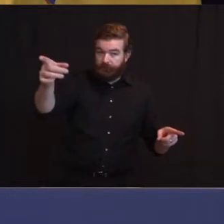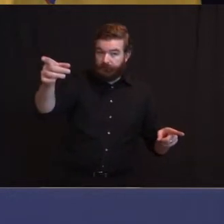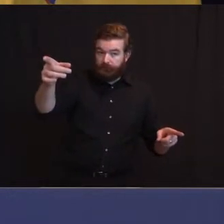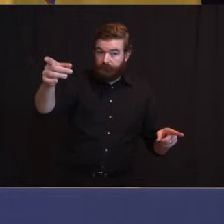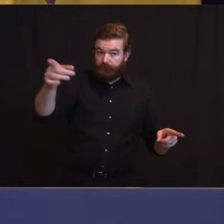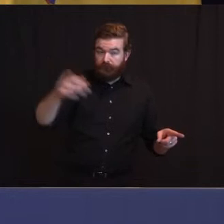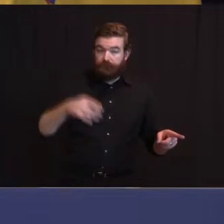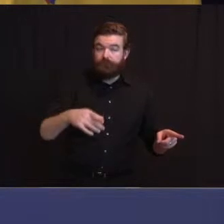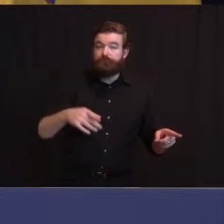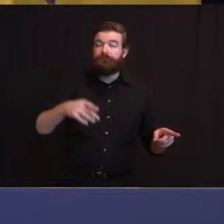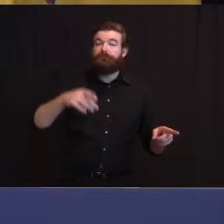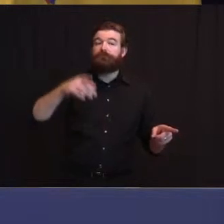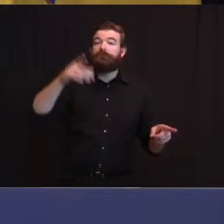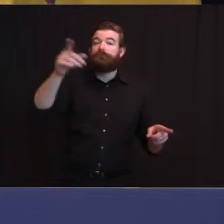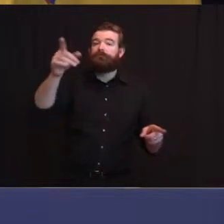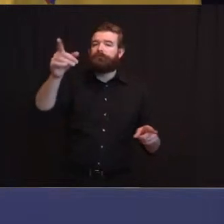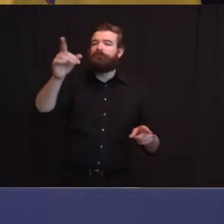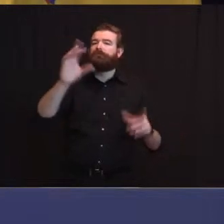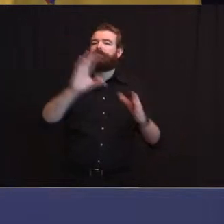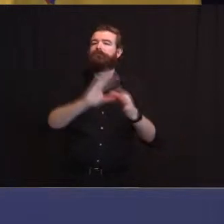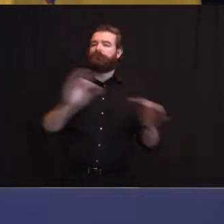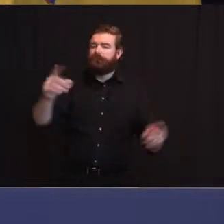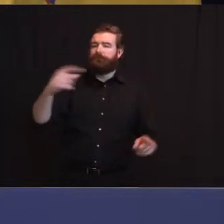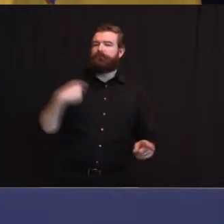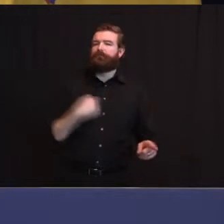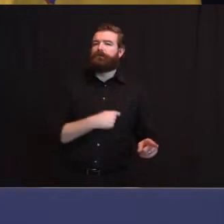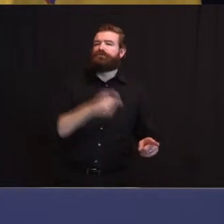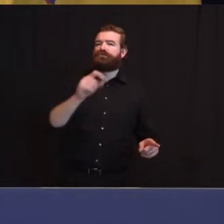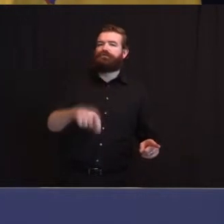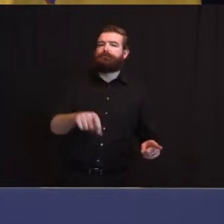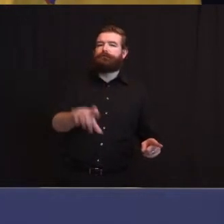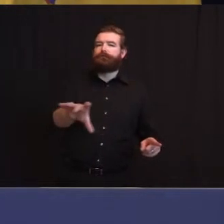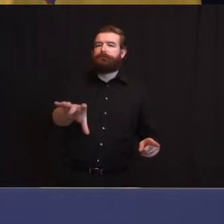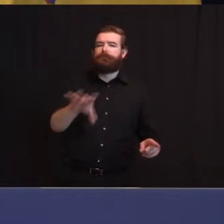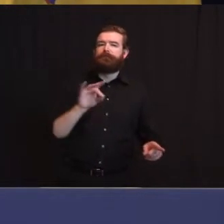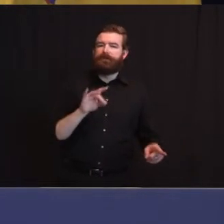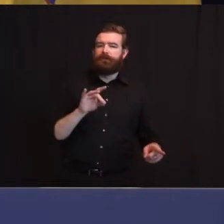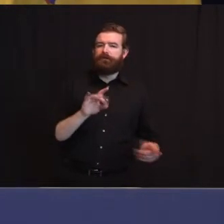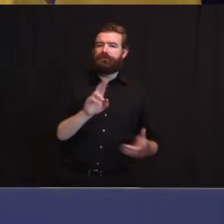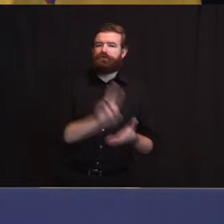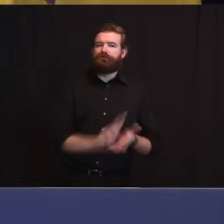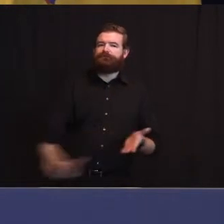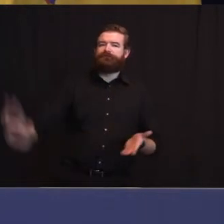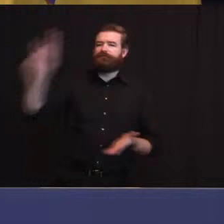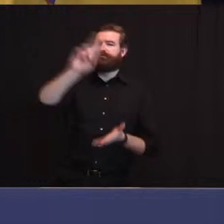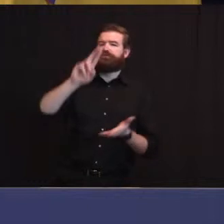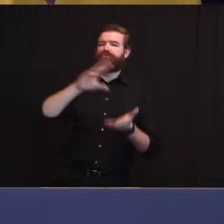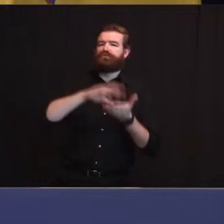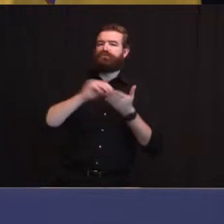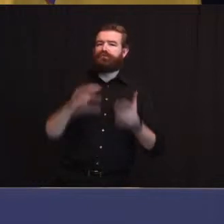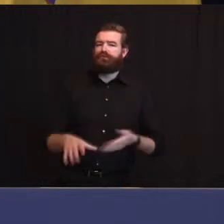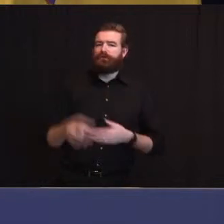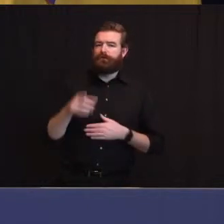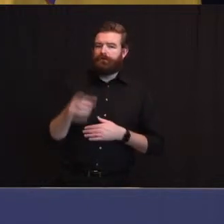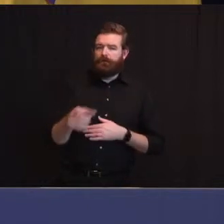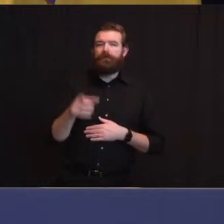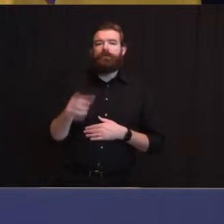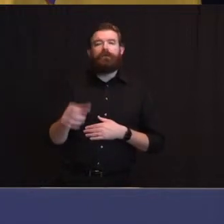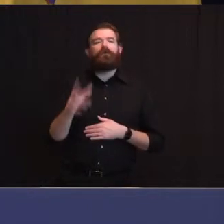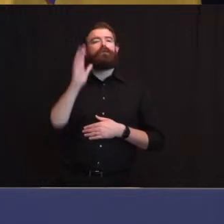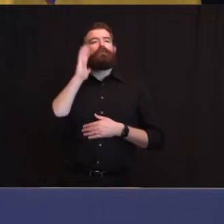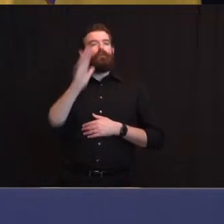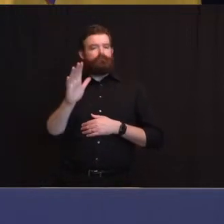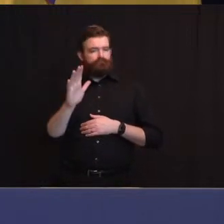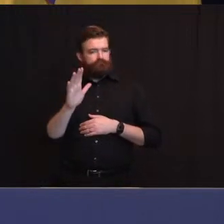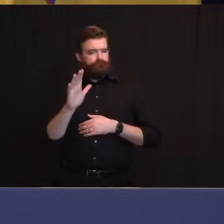Rutgers student to serve as a voting member on the university's board of governors. You've made several nominations so far but have not yet nominated a student. Why